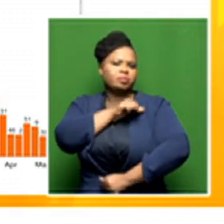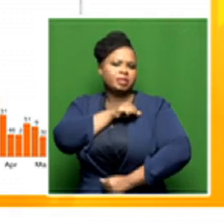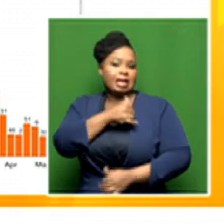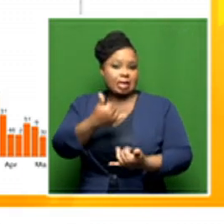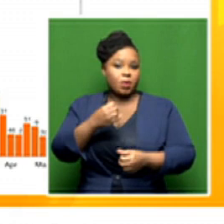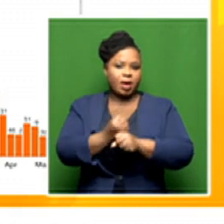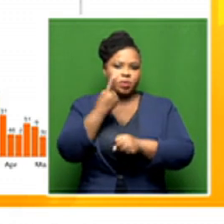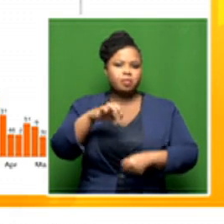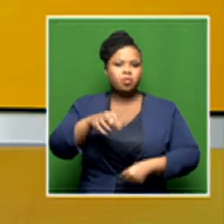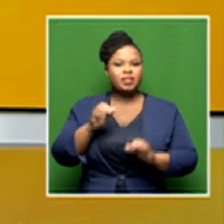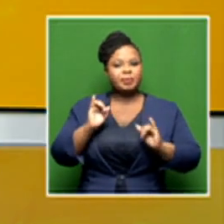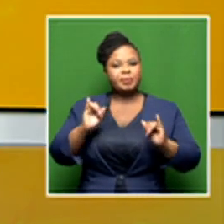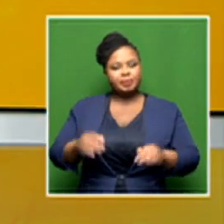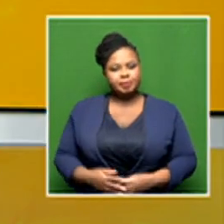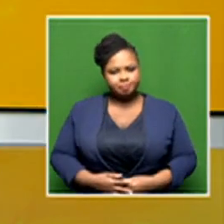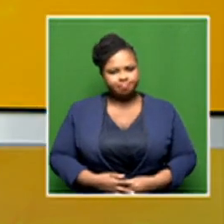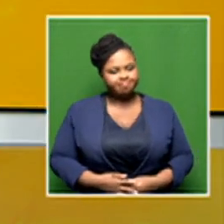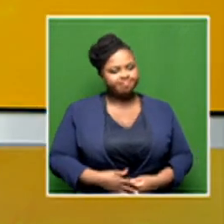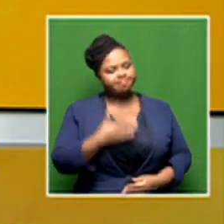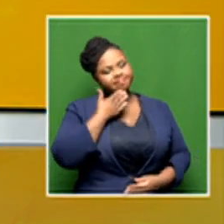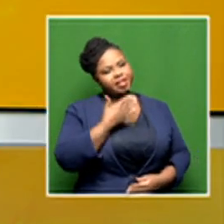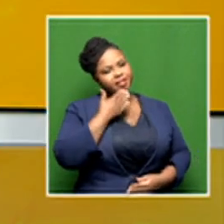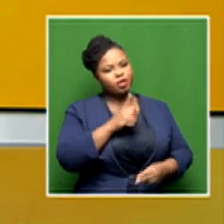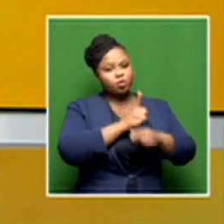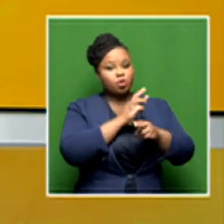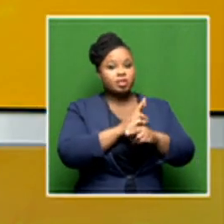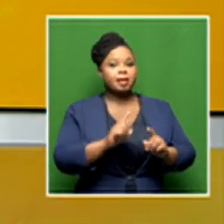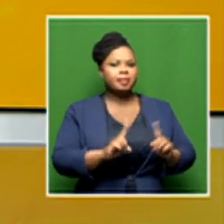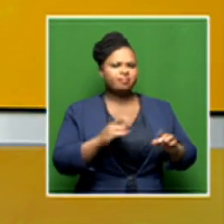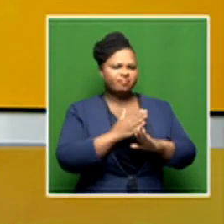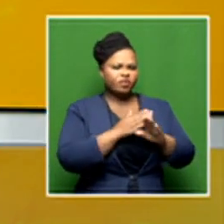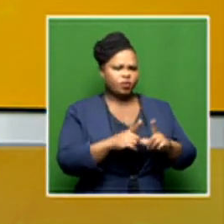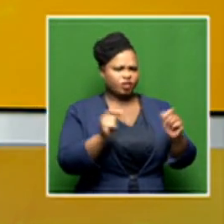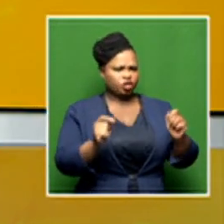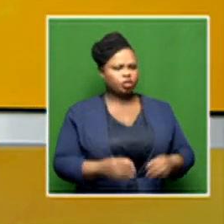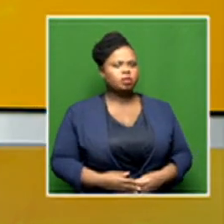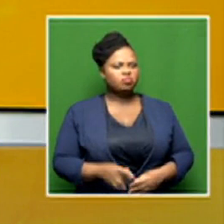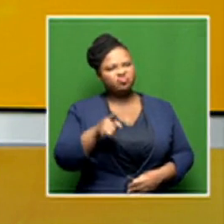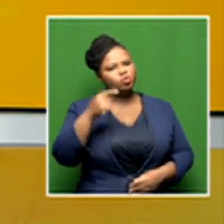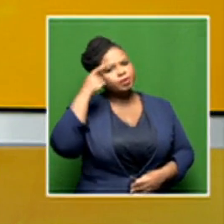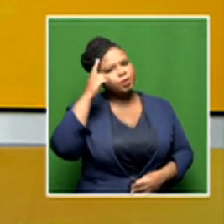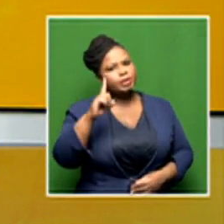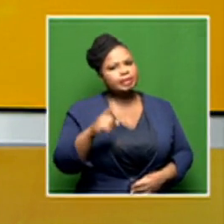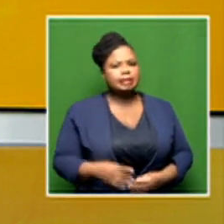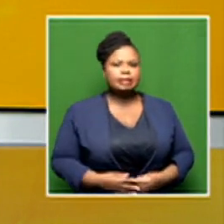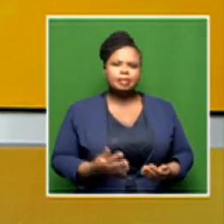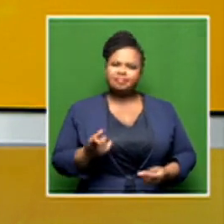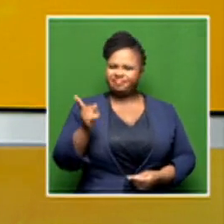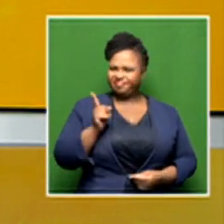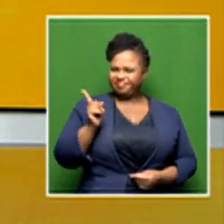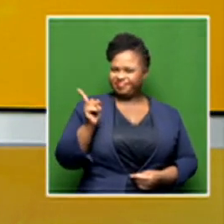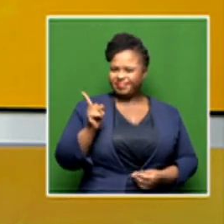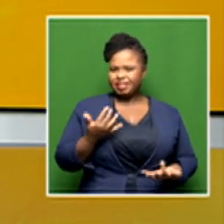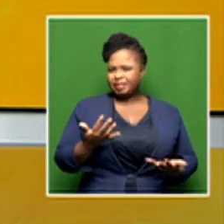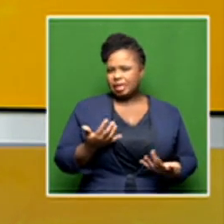of late. All right, doctor, thank you for bringing us those graphs. Before we let you go, mean, just your opinion quickly. Does this